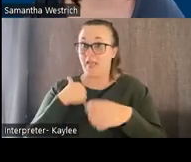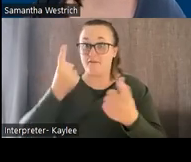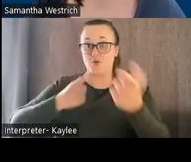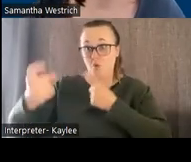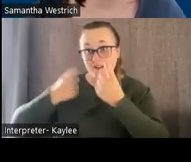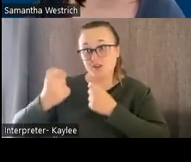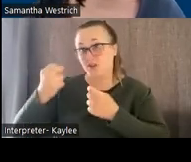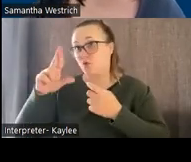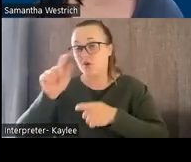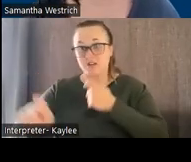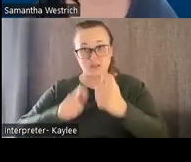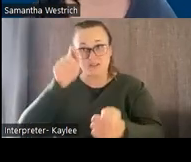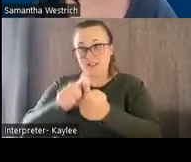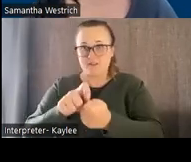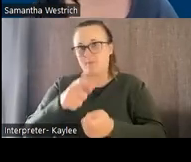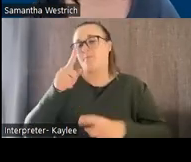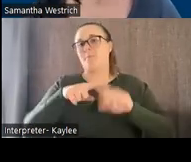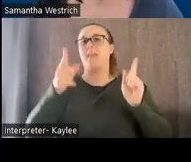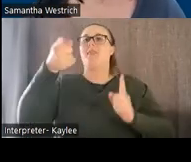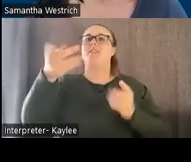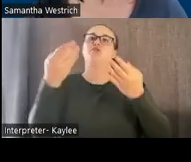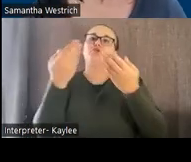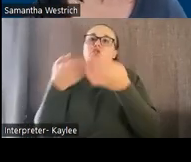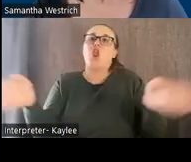just kind of an overview of Proloquo to go.